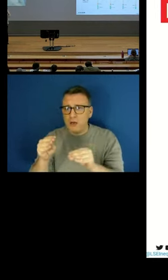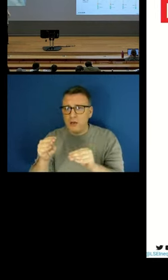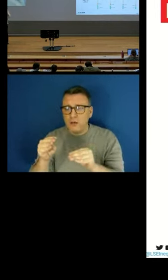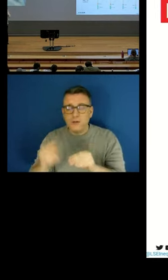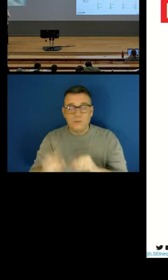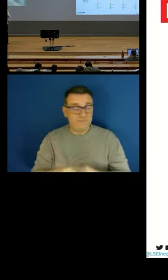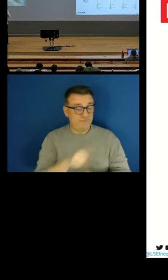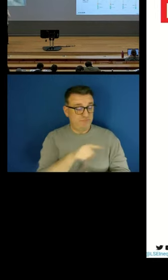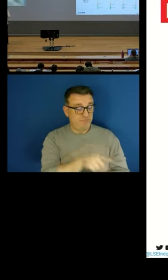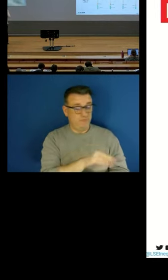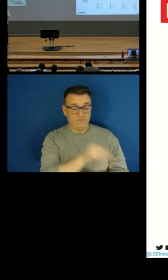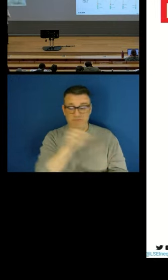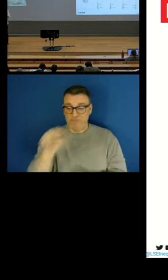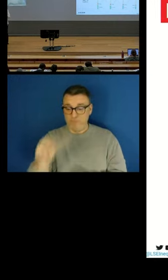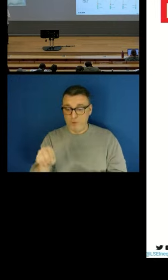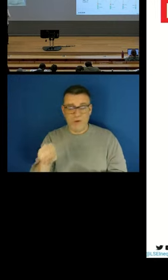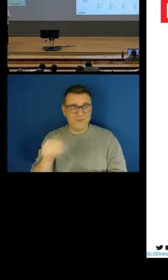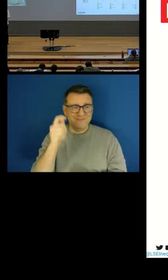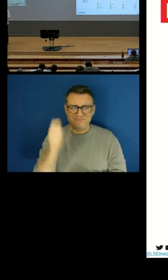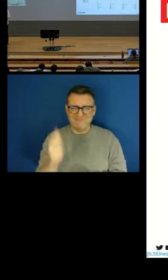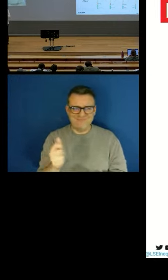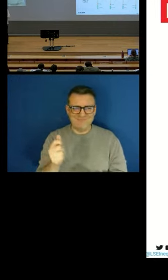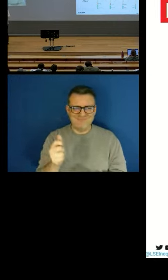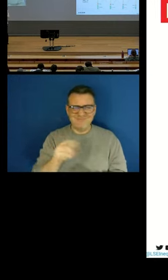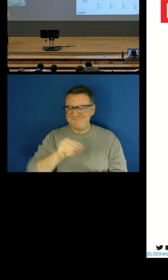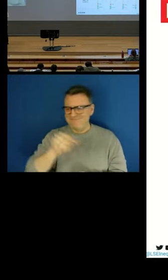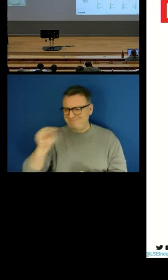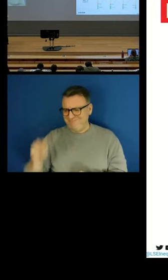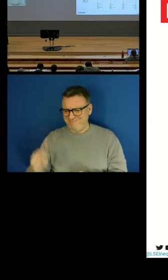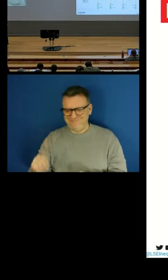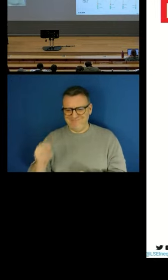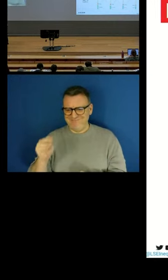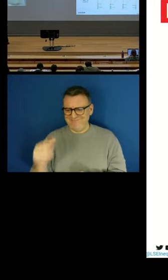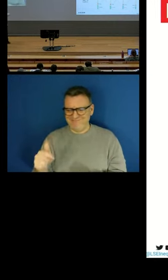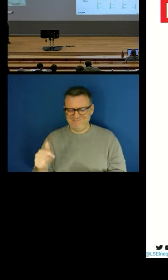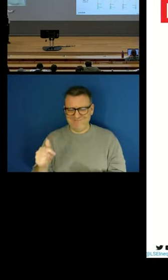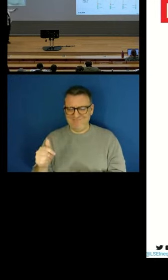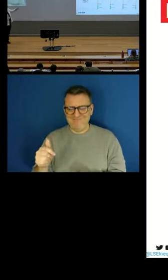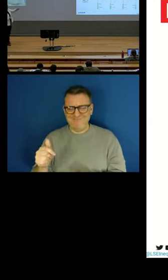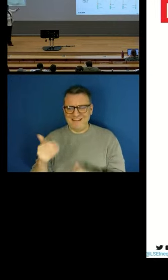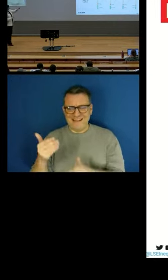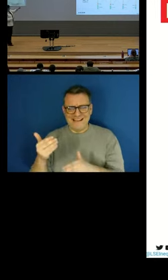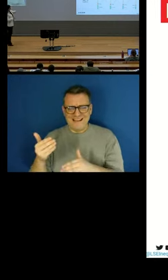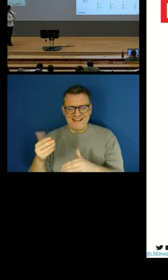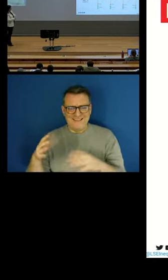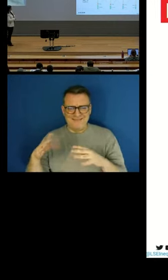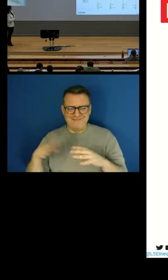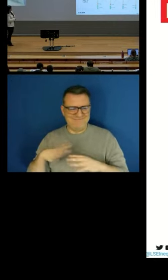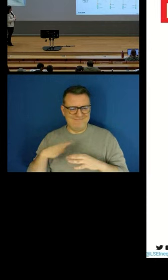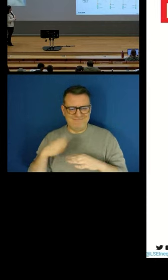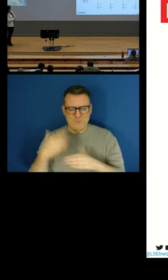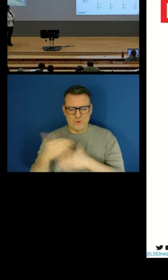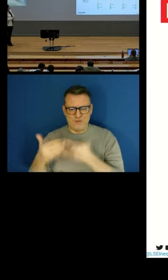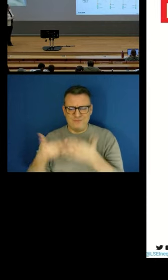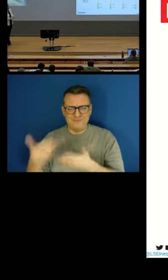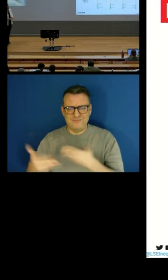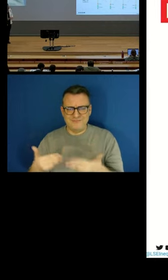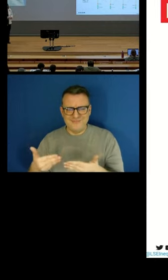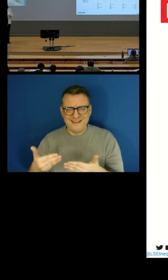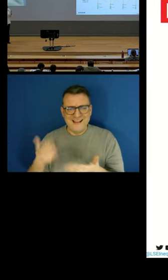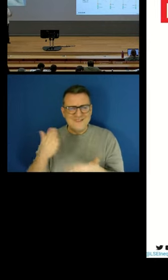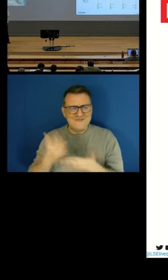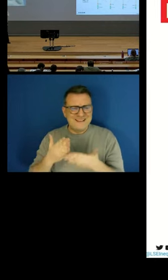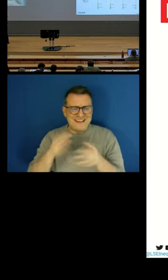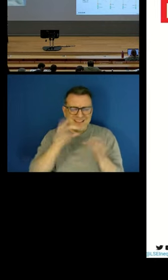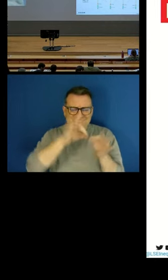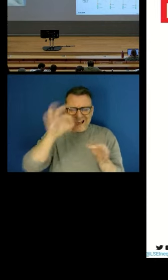good quality employment, unemployment and inactivity. So those are sort of the thin lines that you can't really see here. But in any